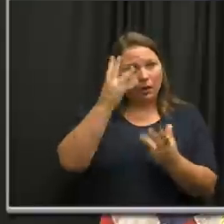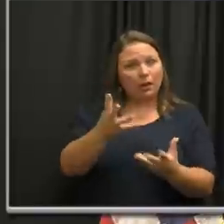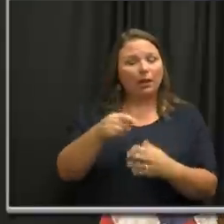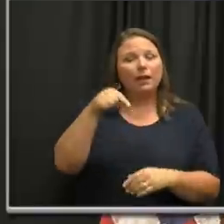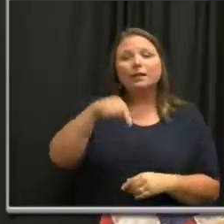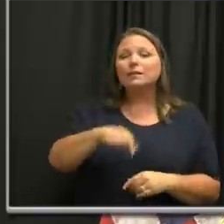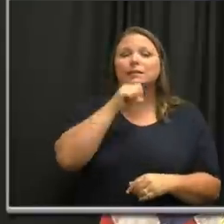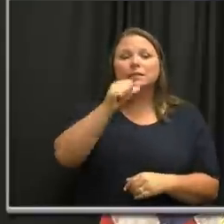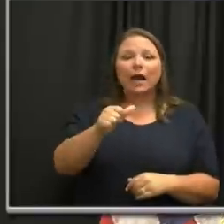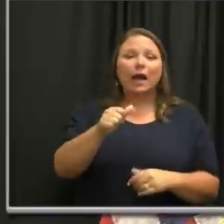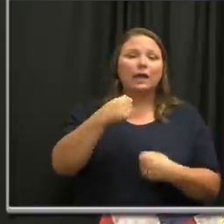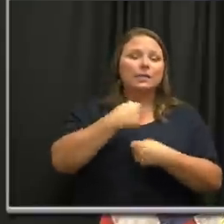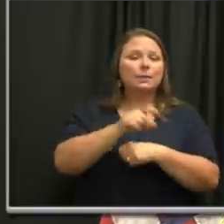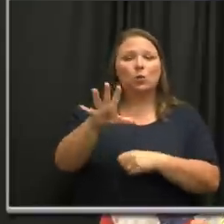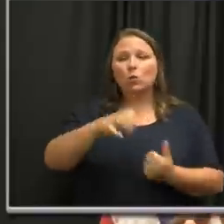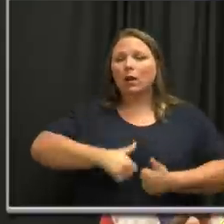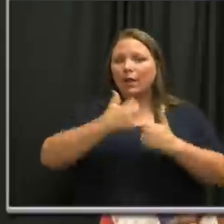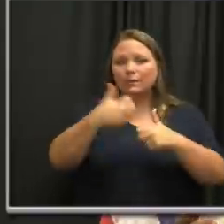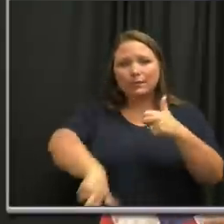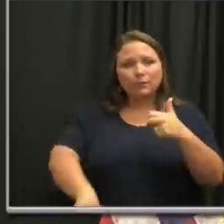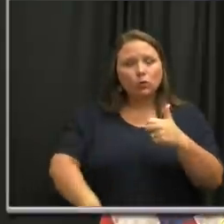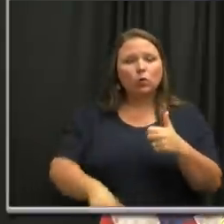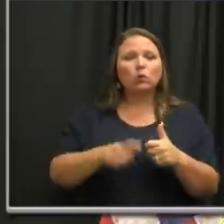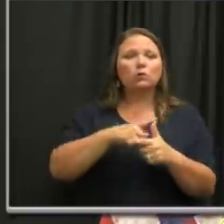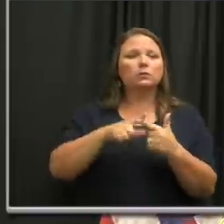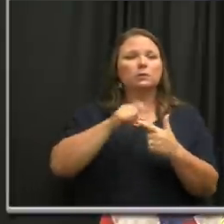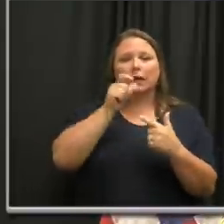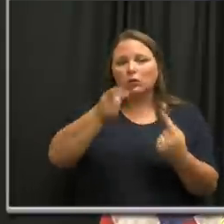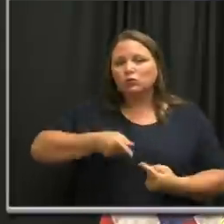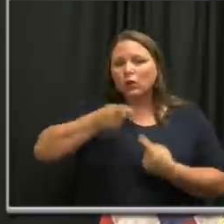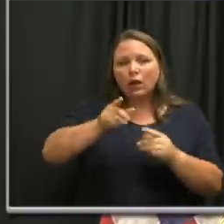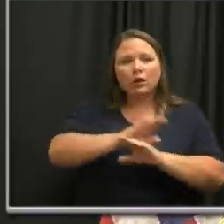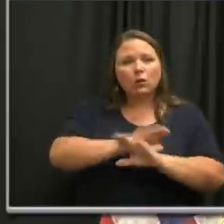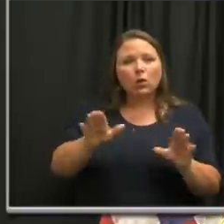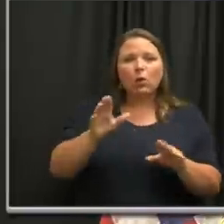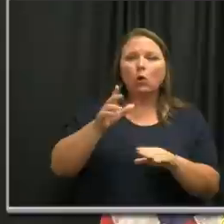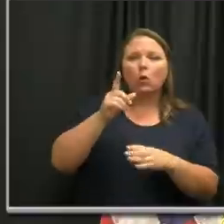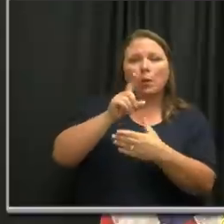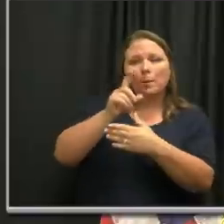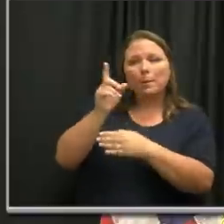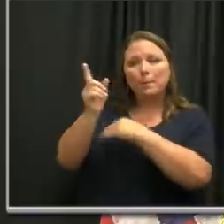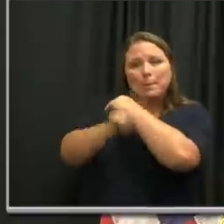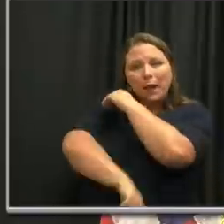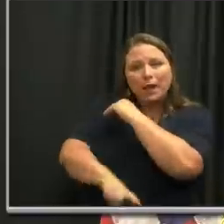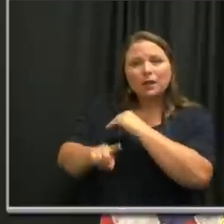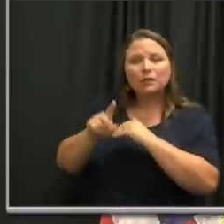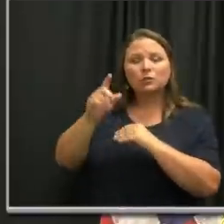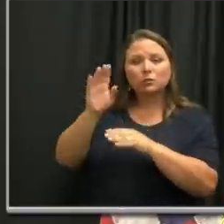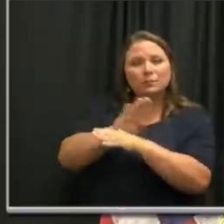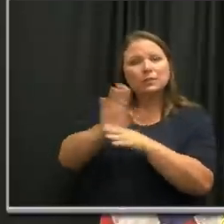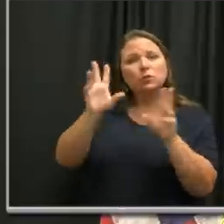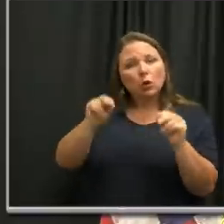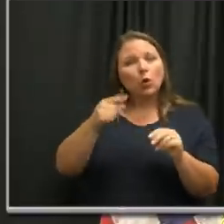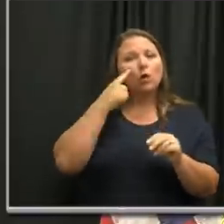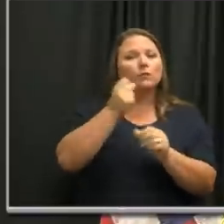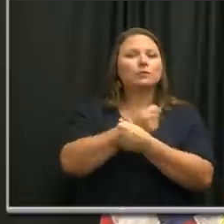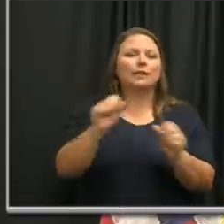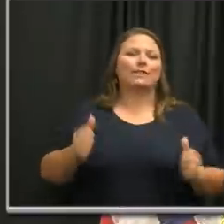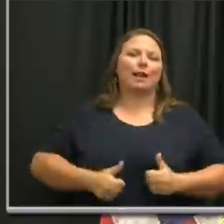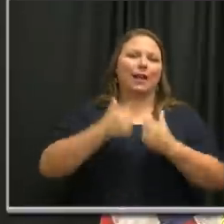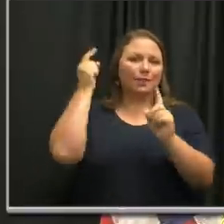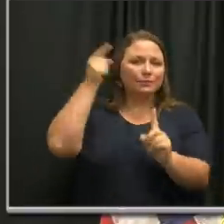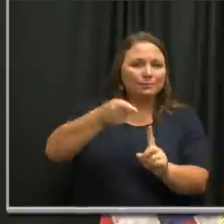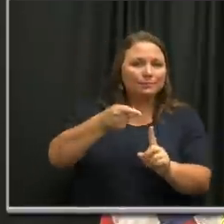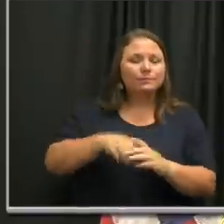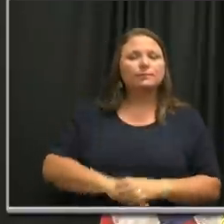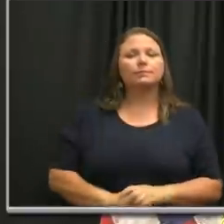not meant to inconvenience you. It's not meant to be punitive to businesses. It's meant to save lives. That's what this is really about. And